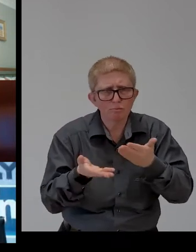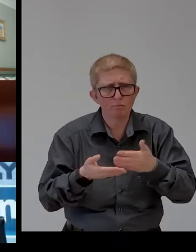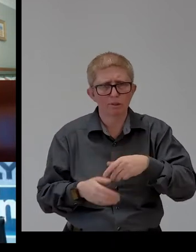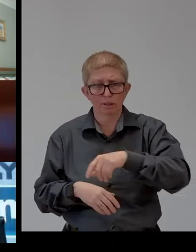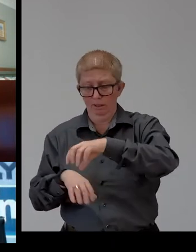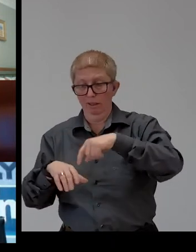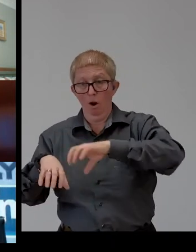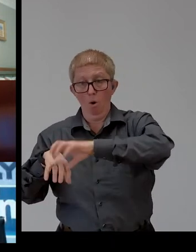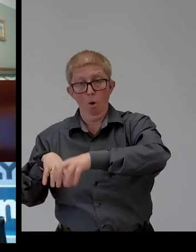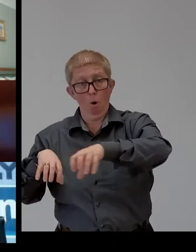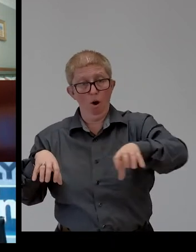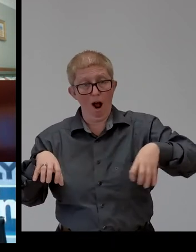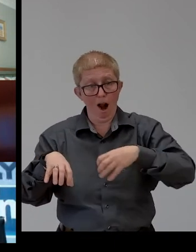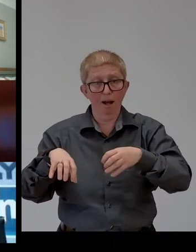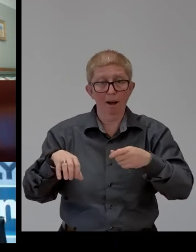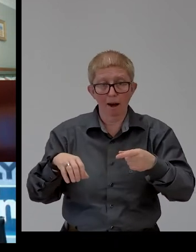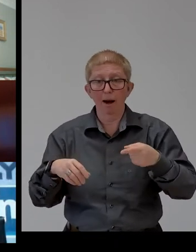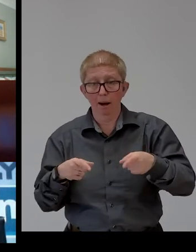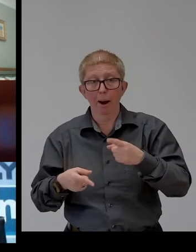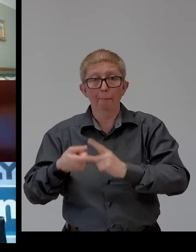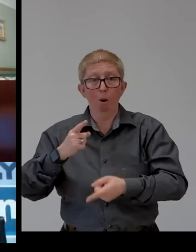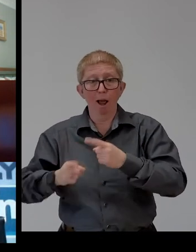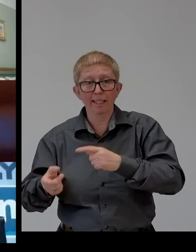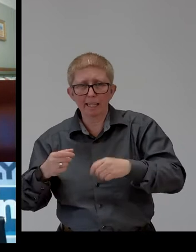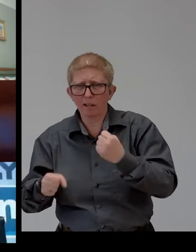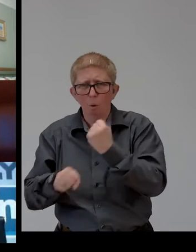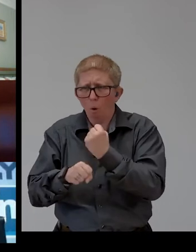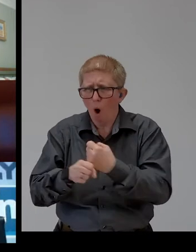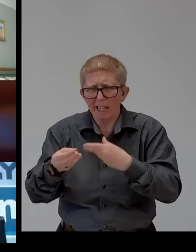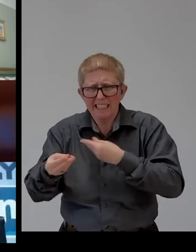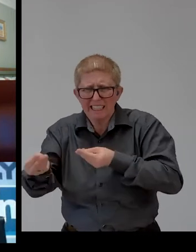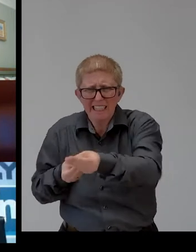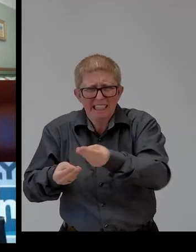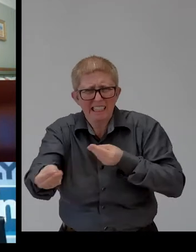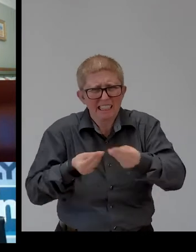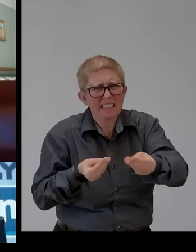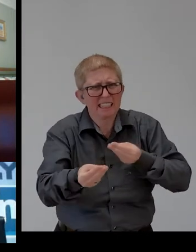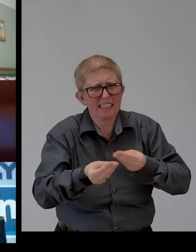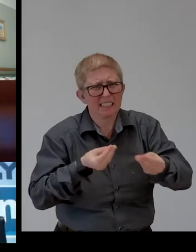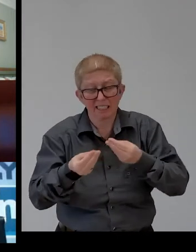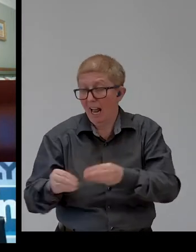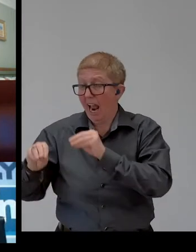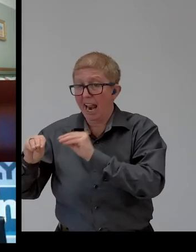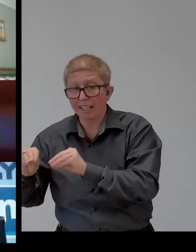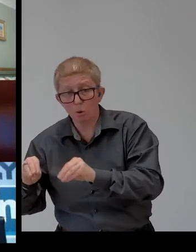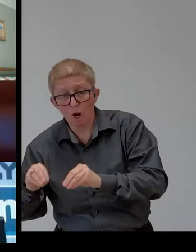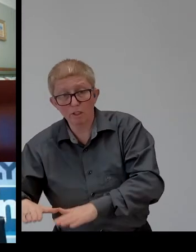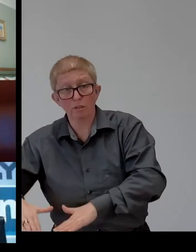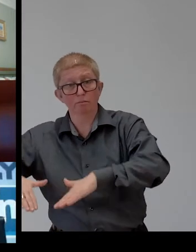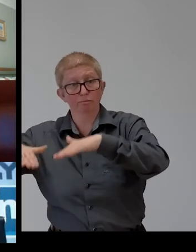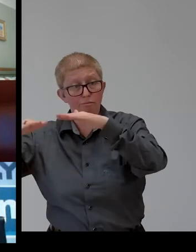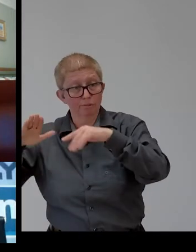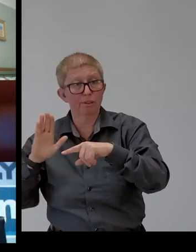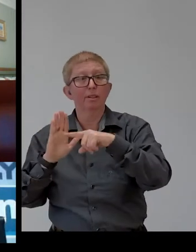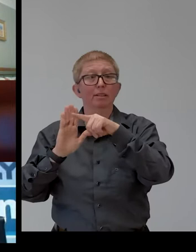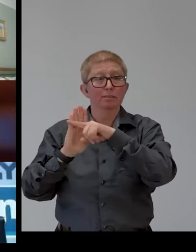policies, early intervention and need based education, we are focusing on building vocational skills